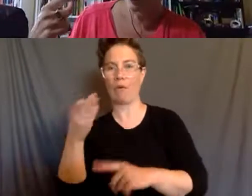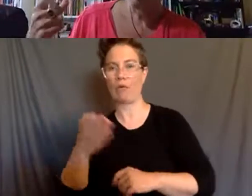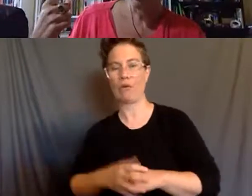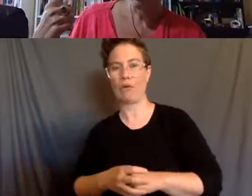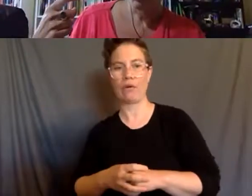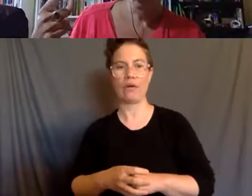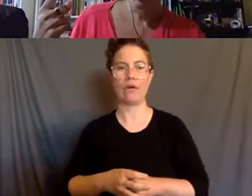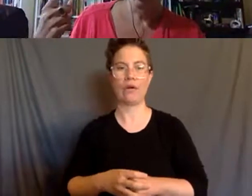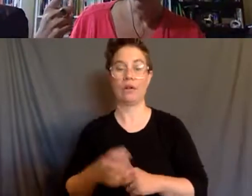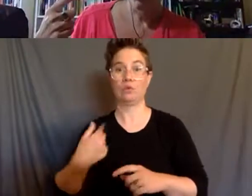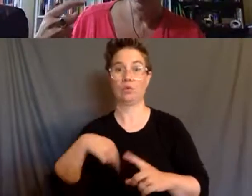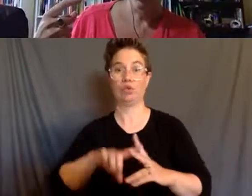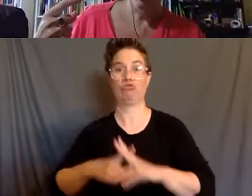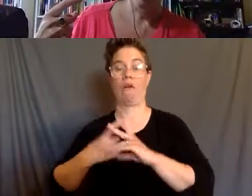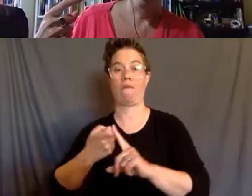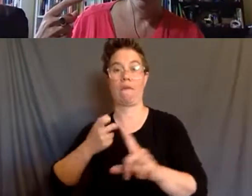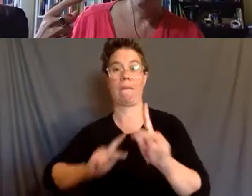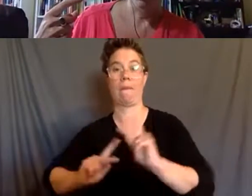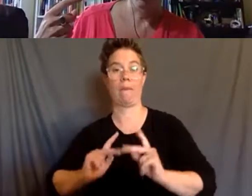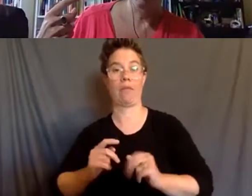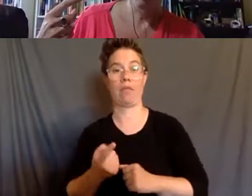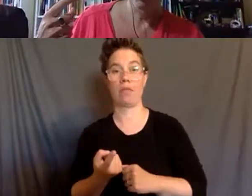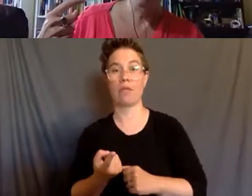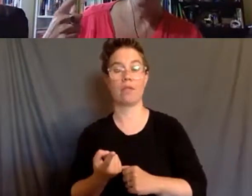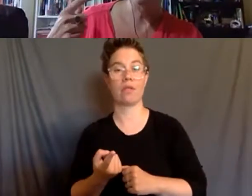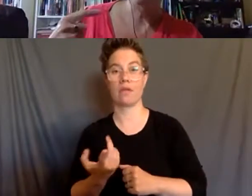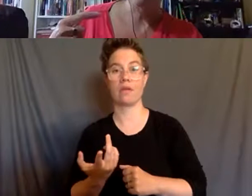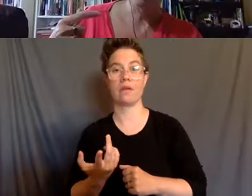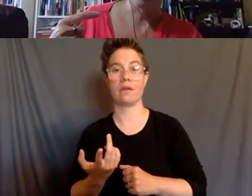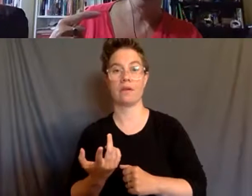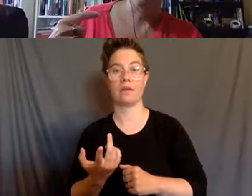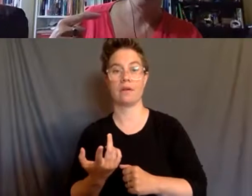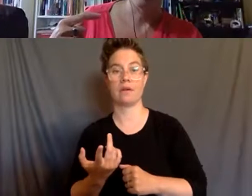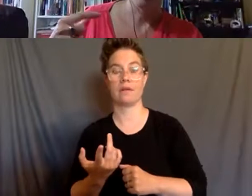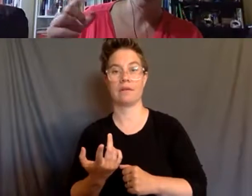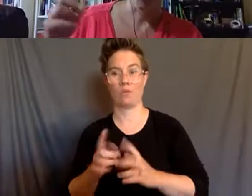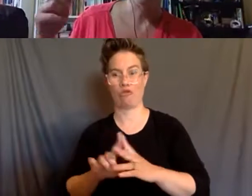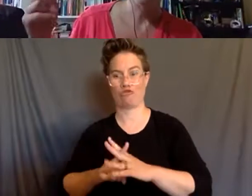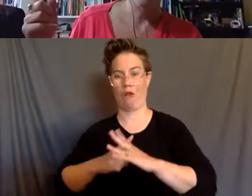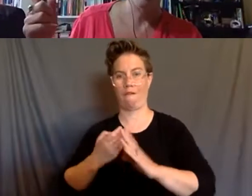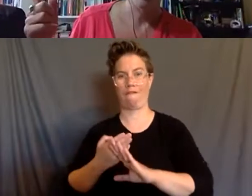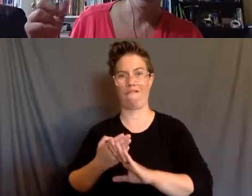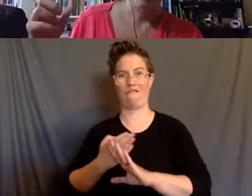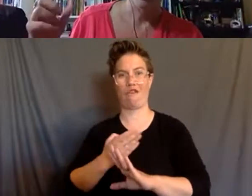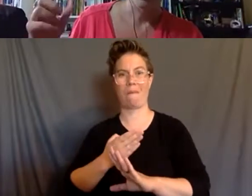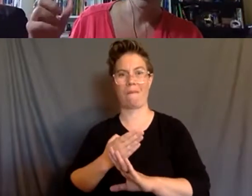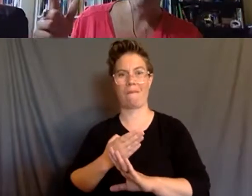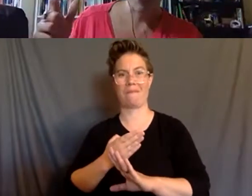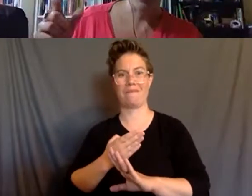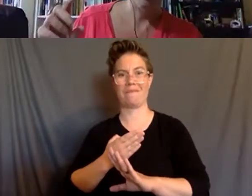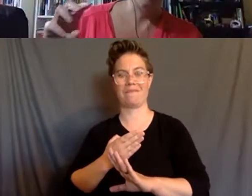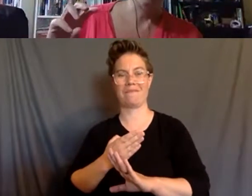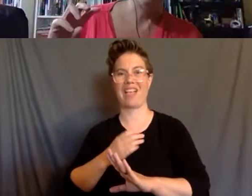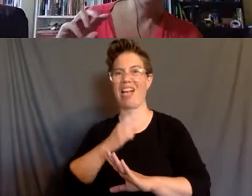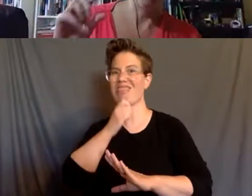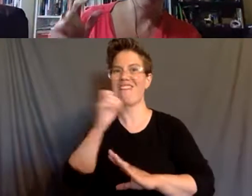start from the people that we think, um, you know, when we start not from the nons, you know, the non